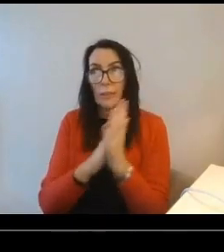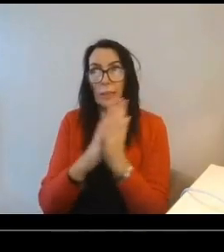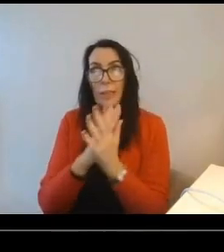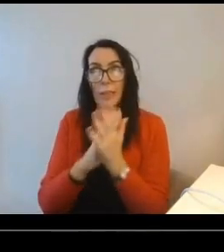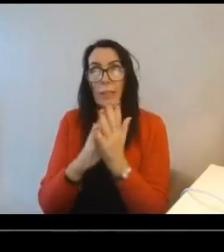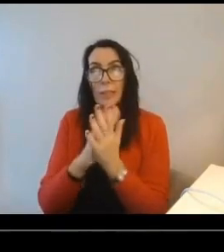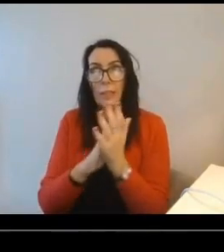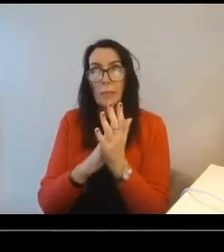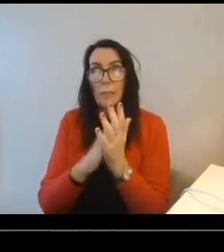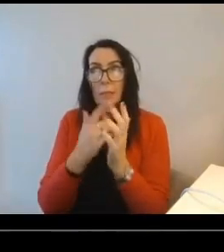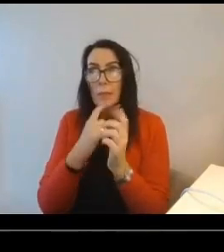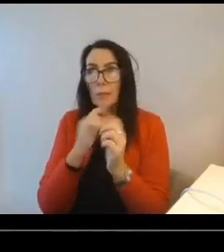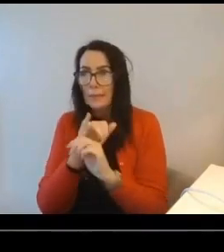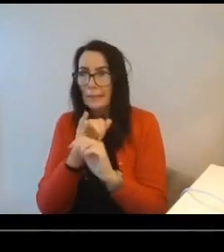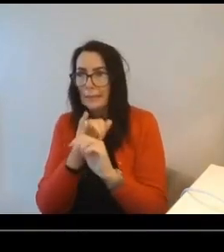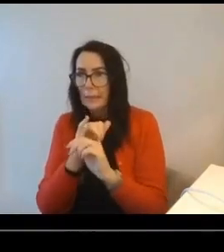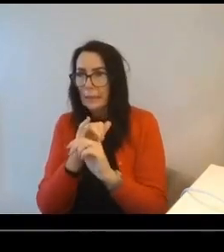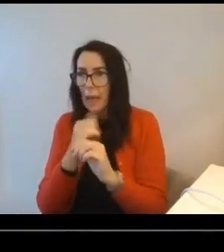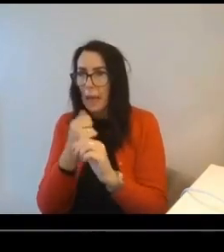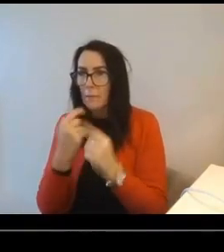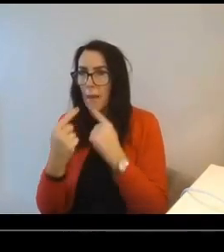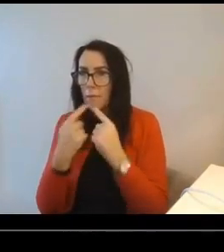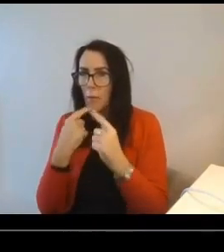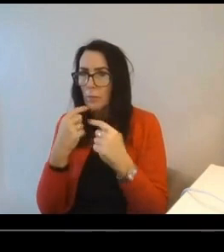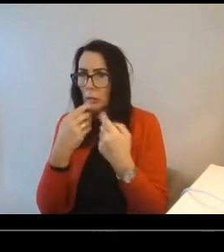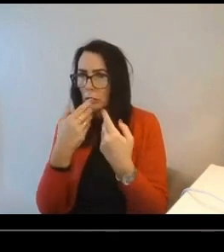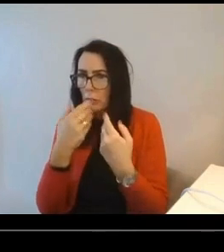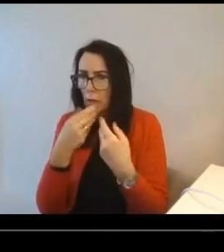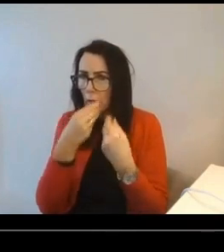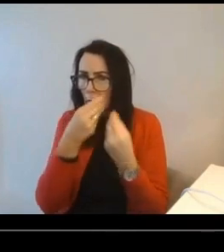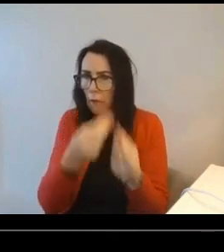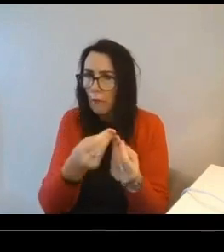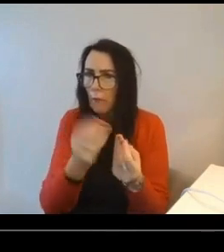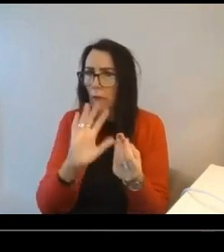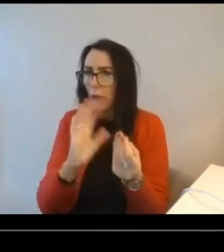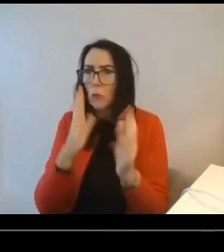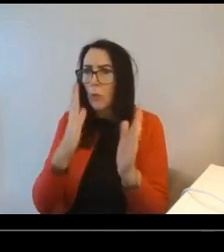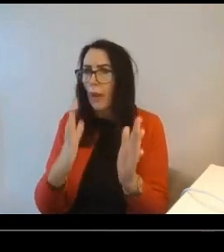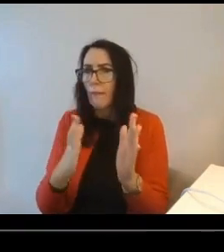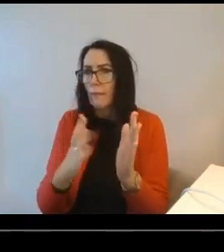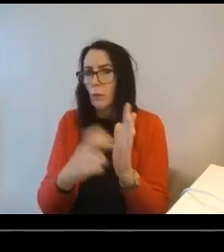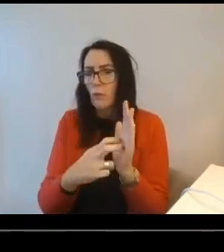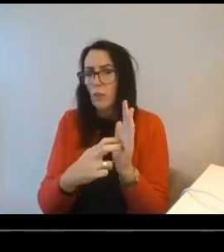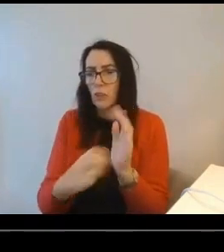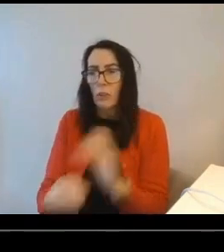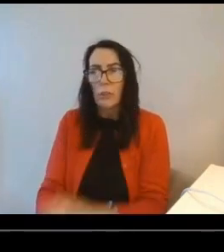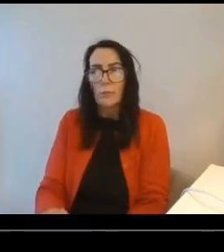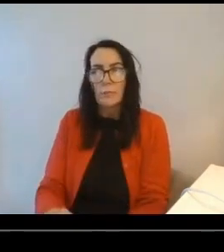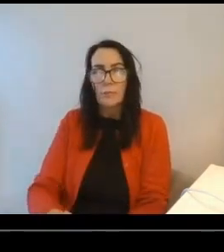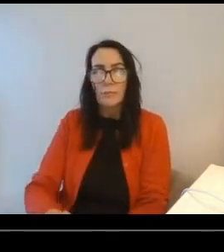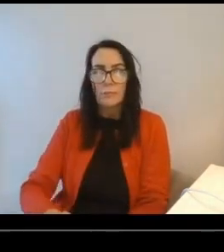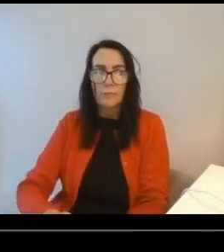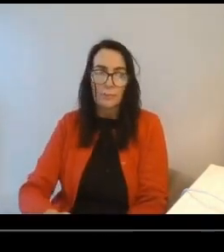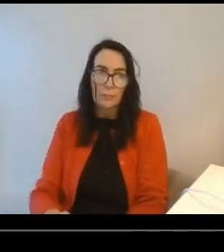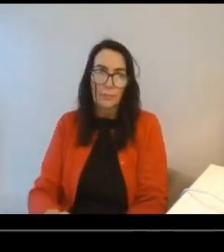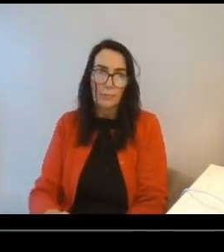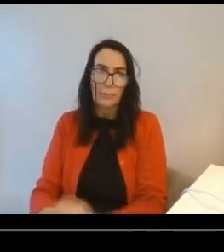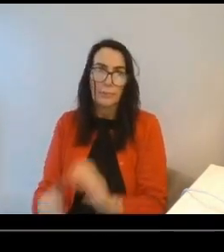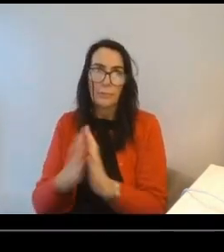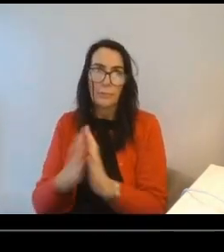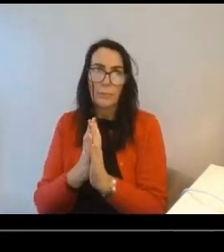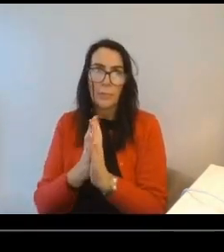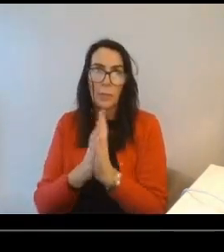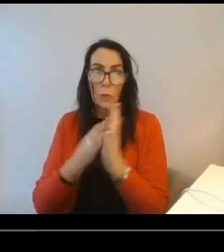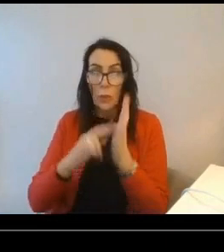extra cautious about the information they share. Together, these features help empower residents to plan for and progress to the next step in their